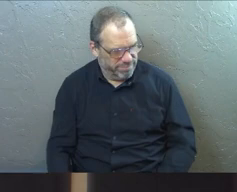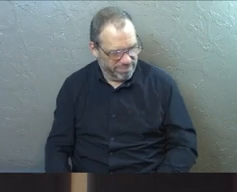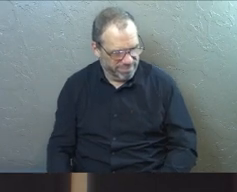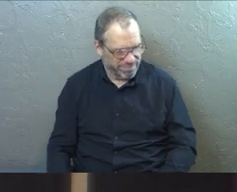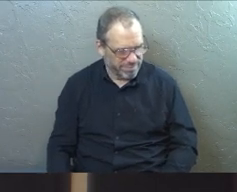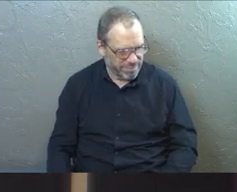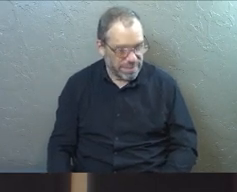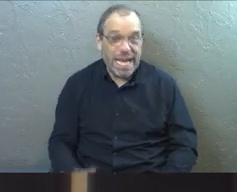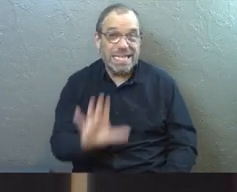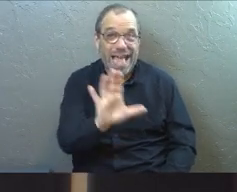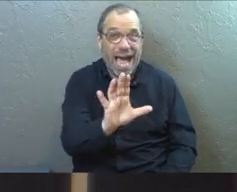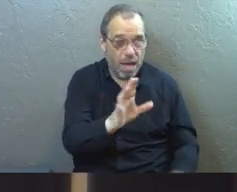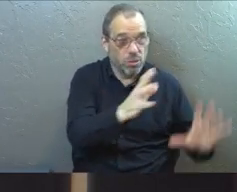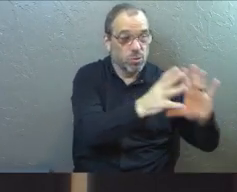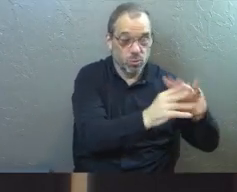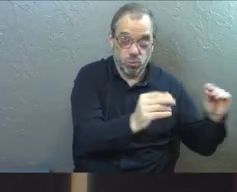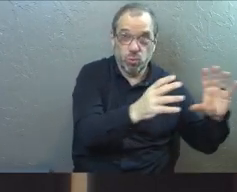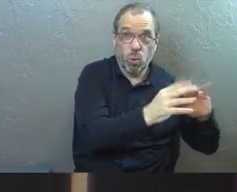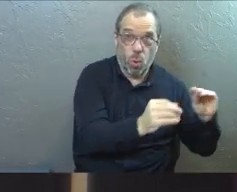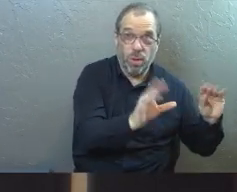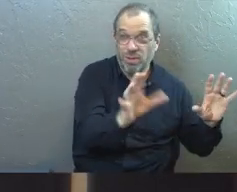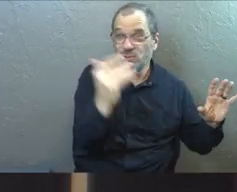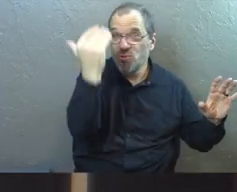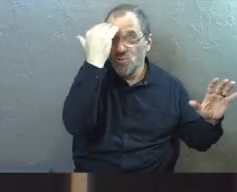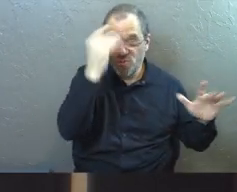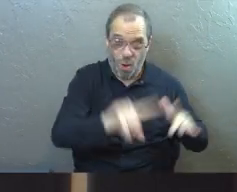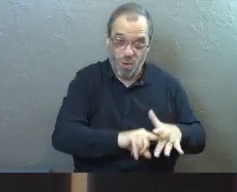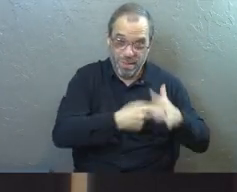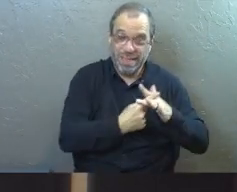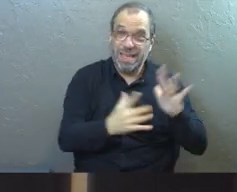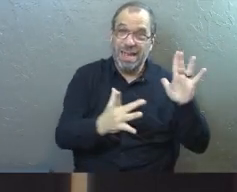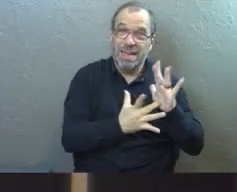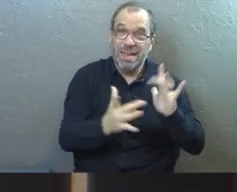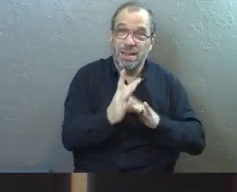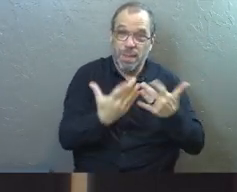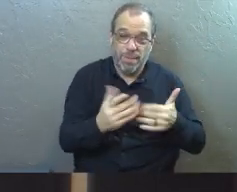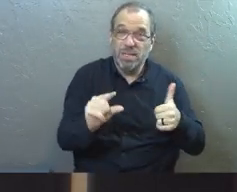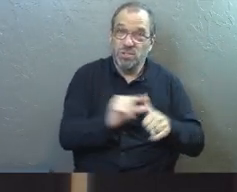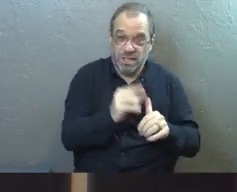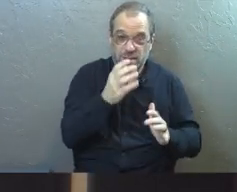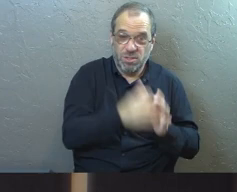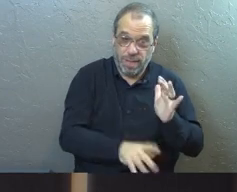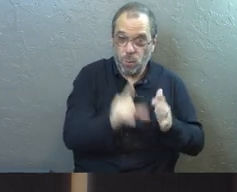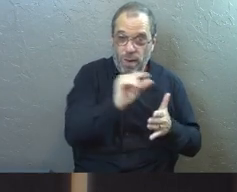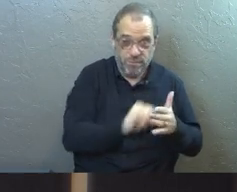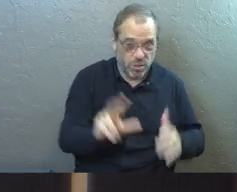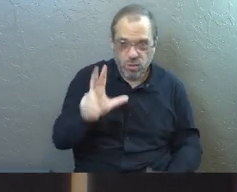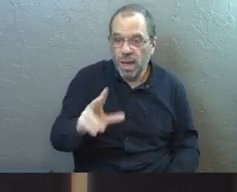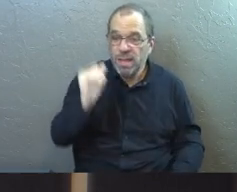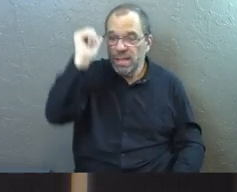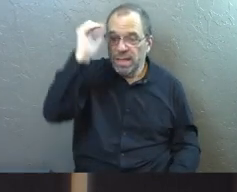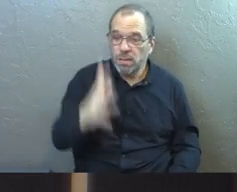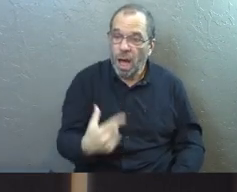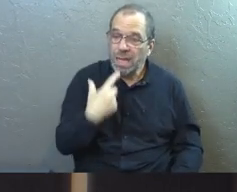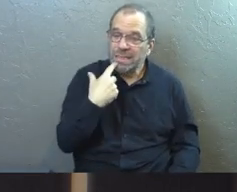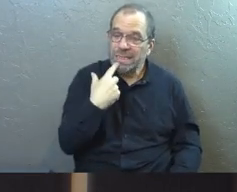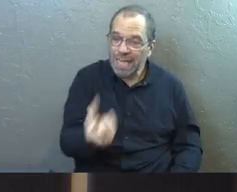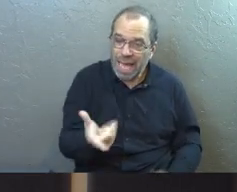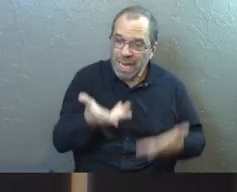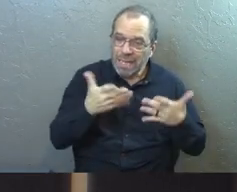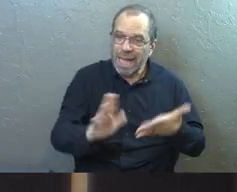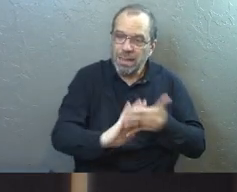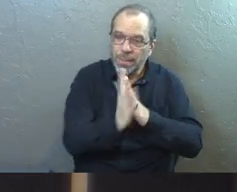And so then we're going to pick up the story. This is like the classic, you know, beginning of the Bible verse, Genesis 1, verse 3. Then God said,